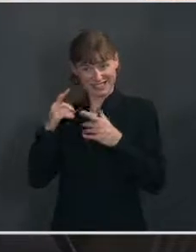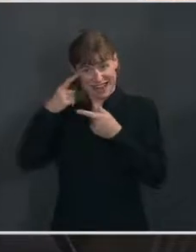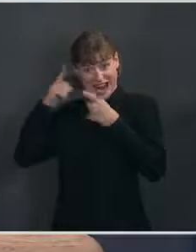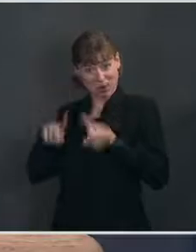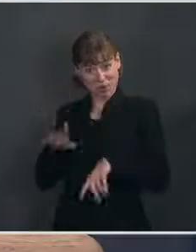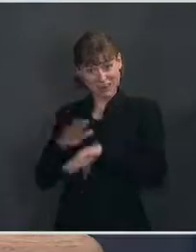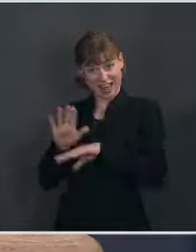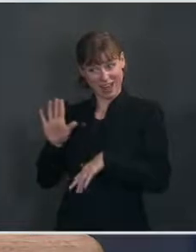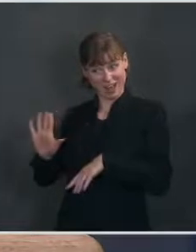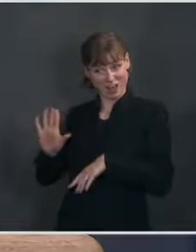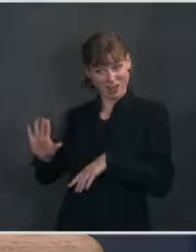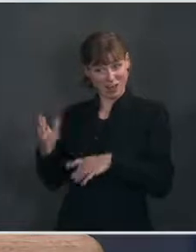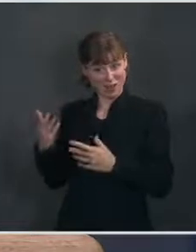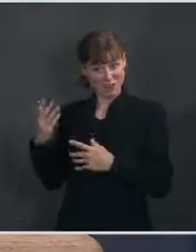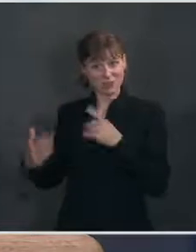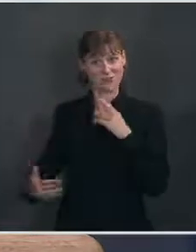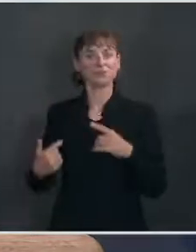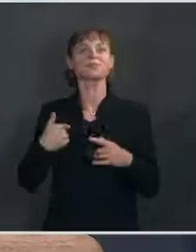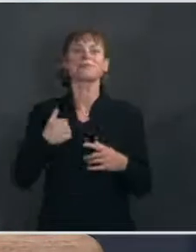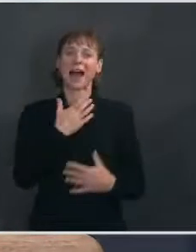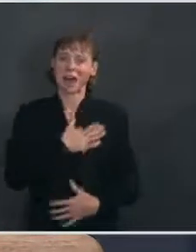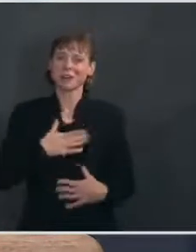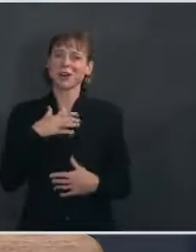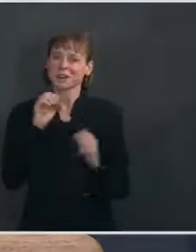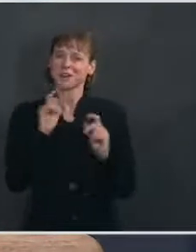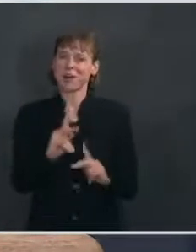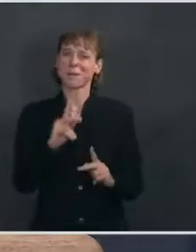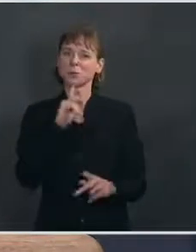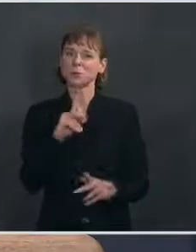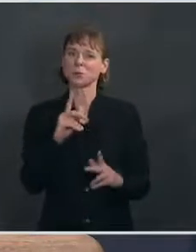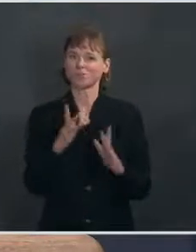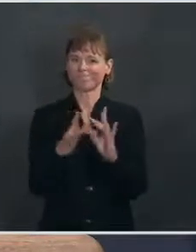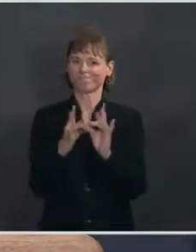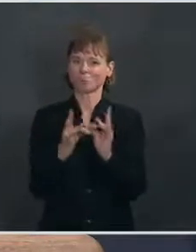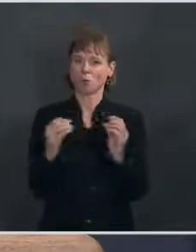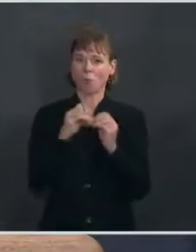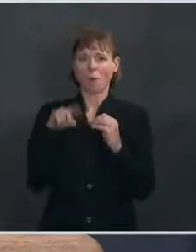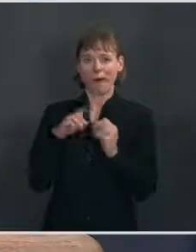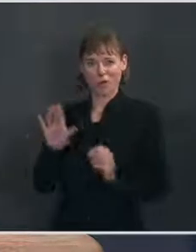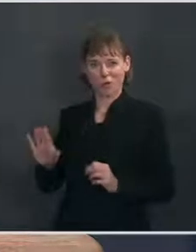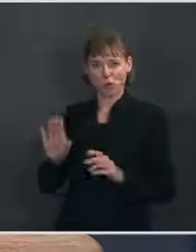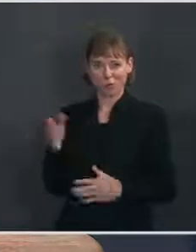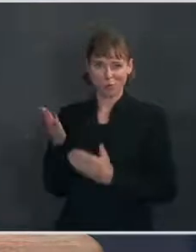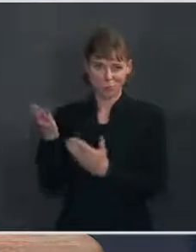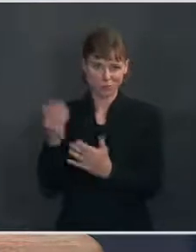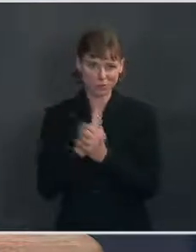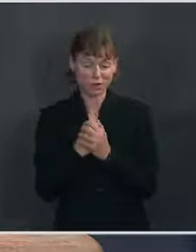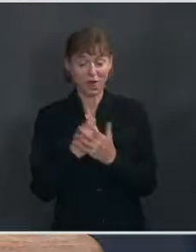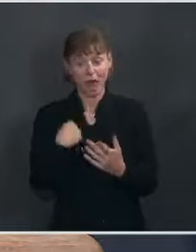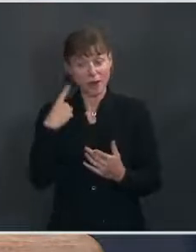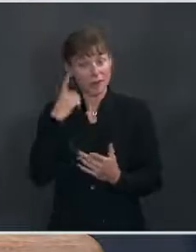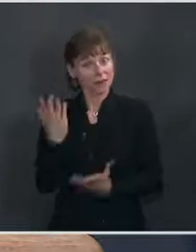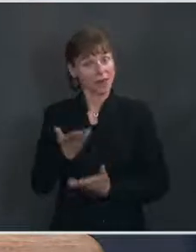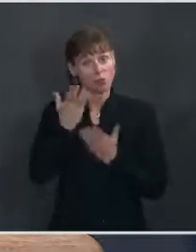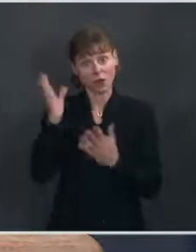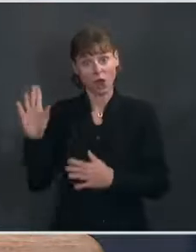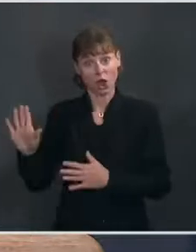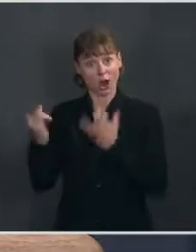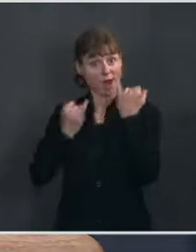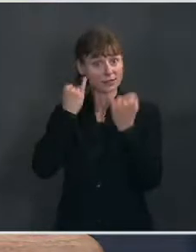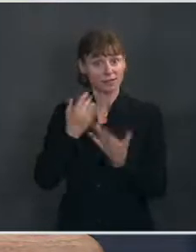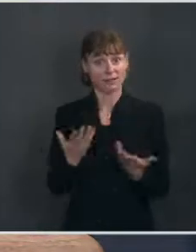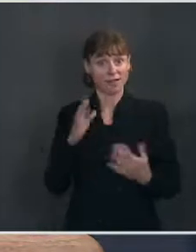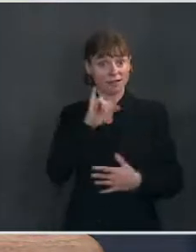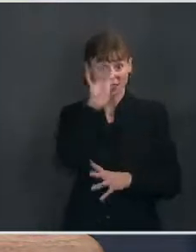Ms. Well, I appreciate the opportunity to give more comment on their proposal. I think it's they put their ideas forward. That's how the President